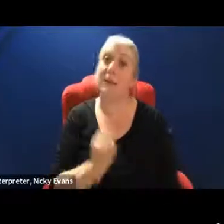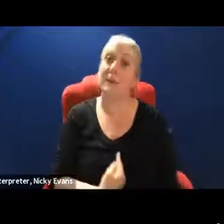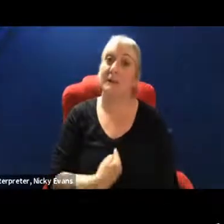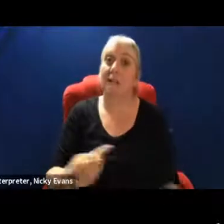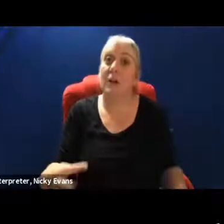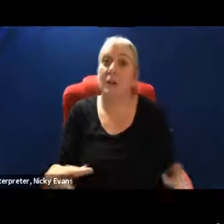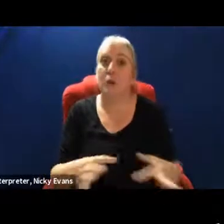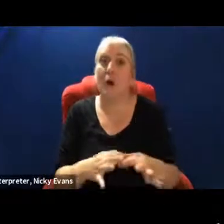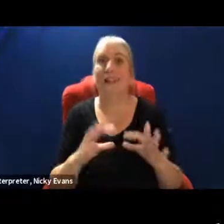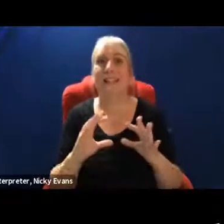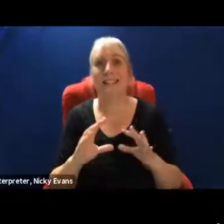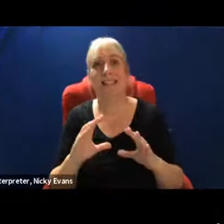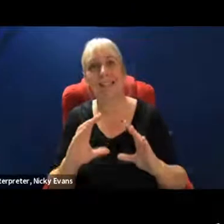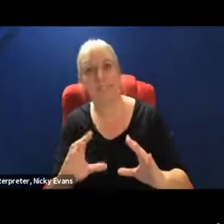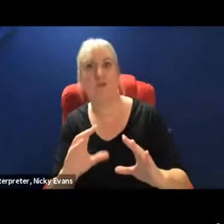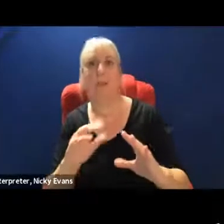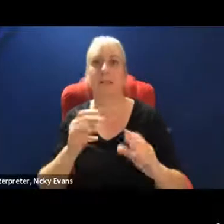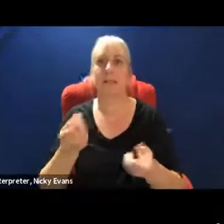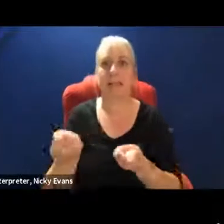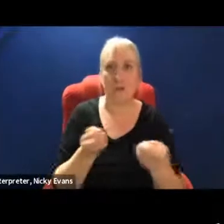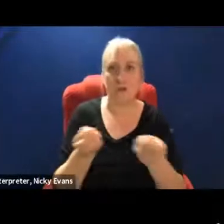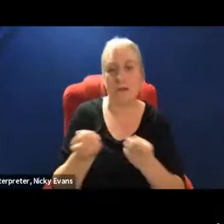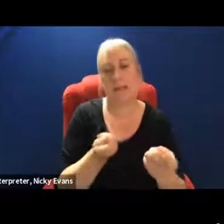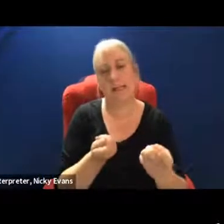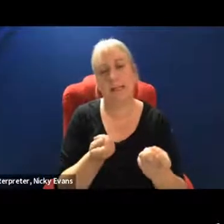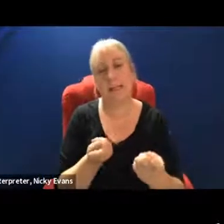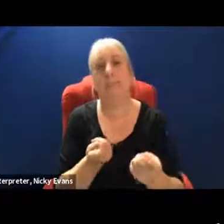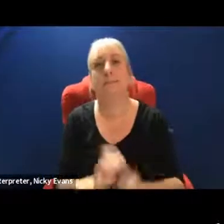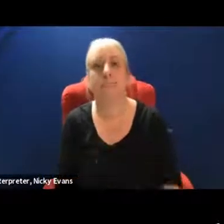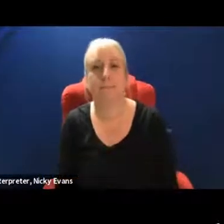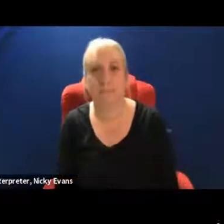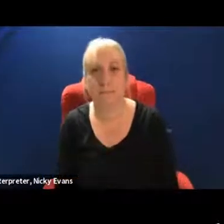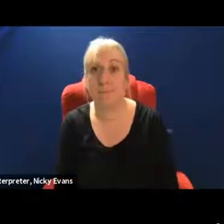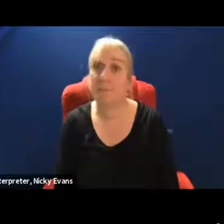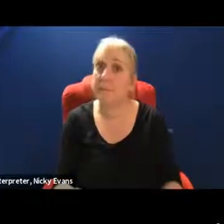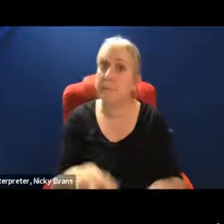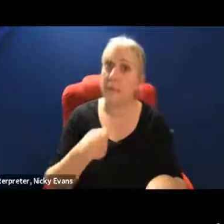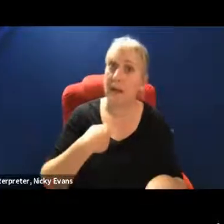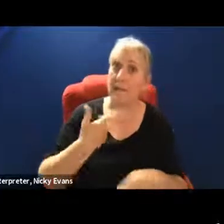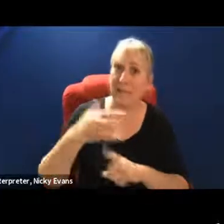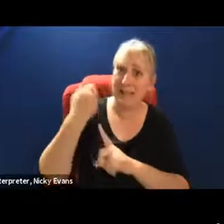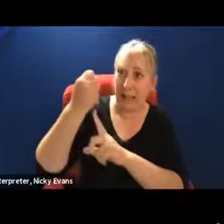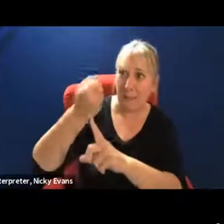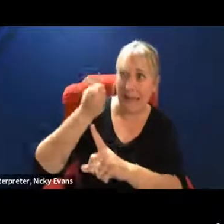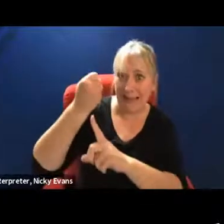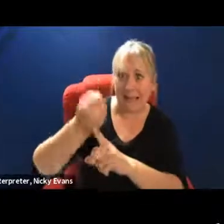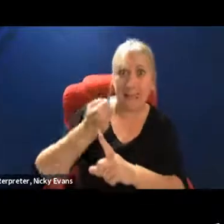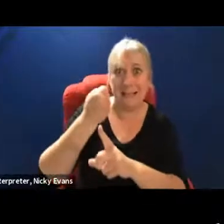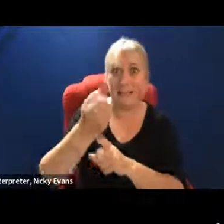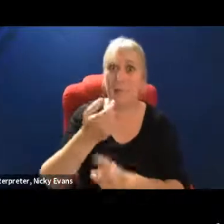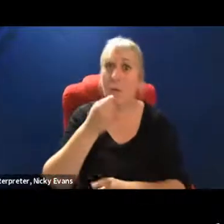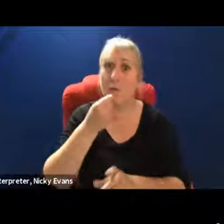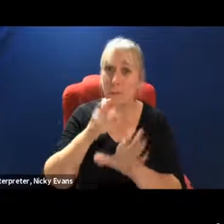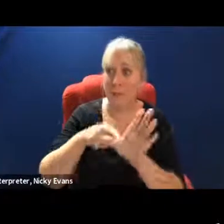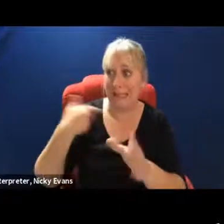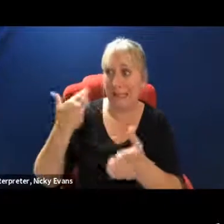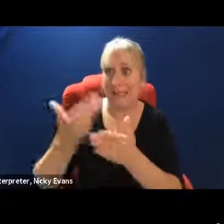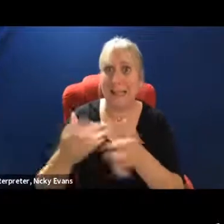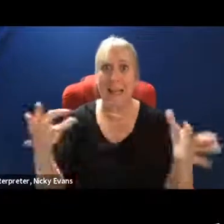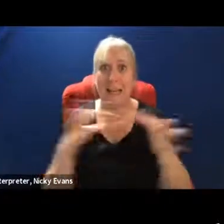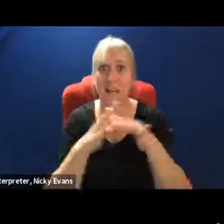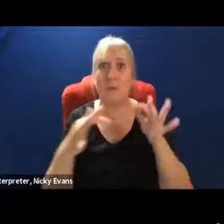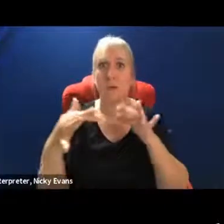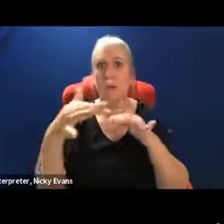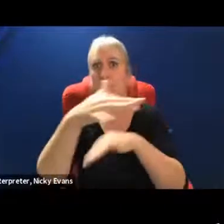and an NEU executive member. And I've been campaigning for a number of years on climate related issues